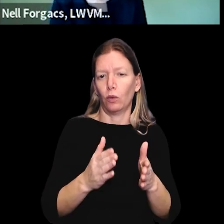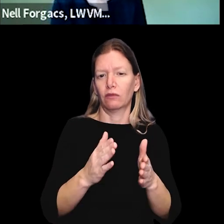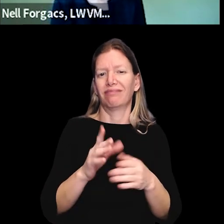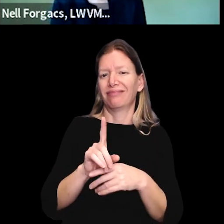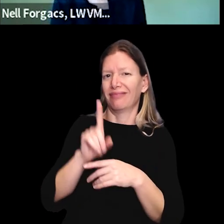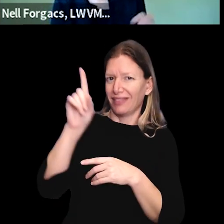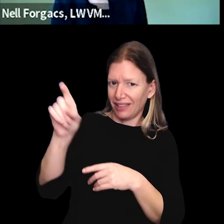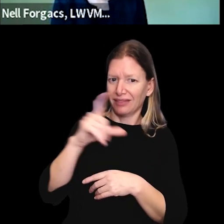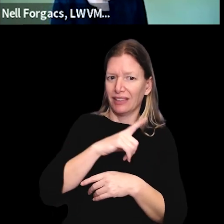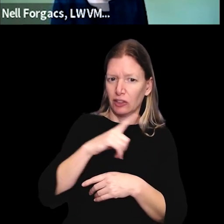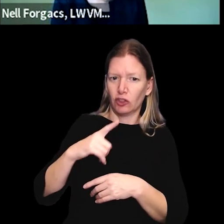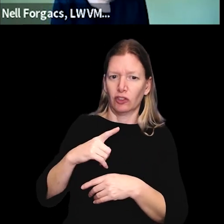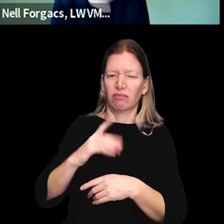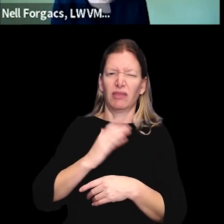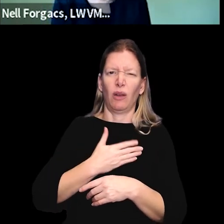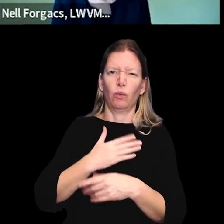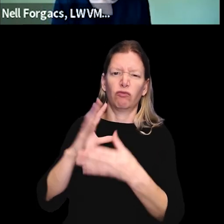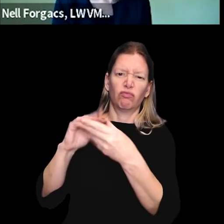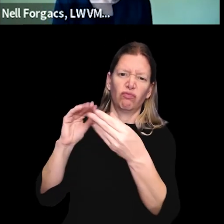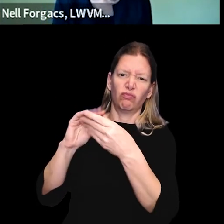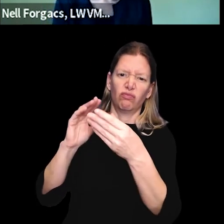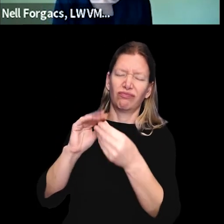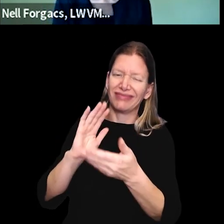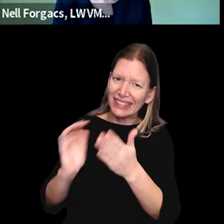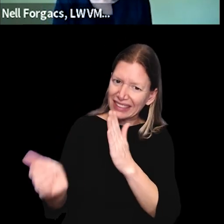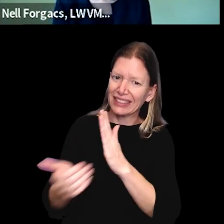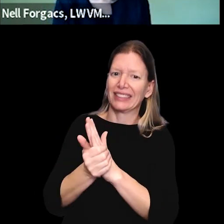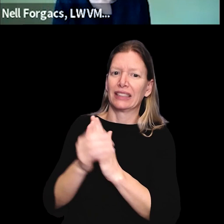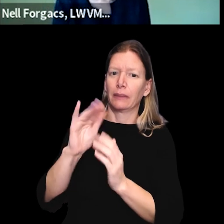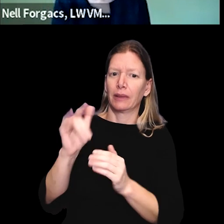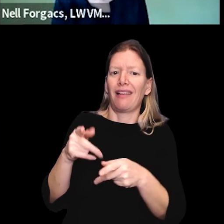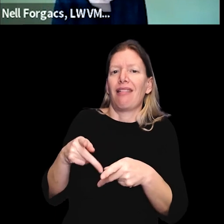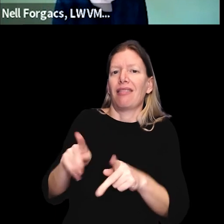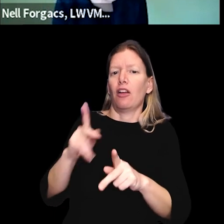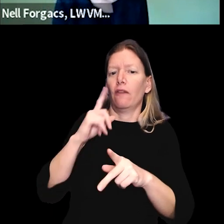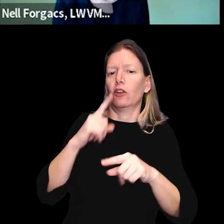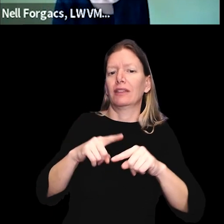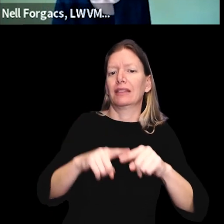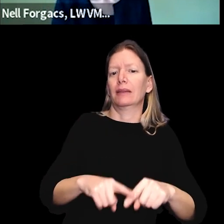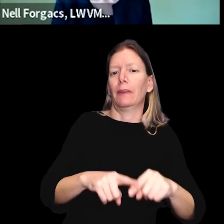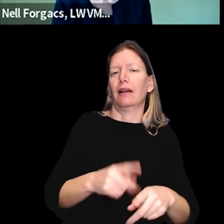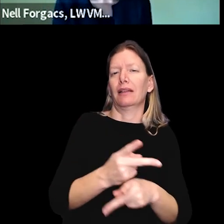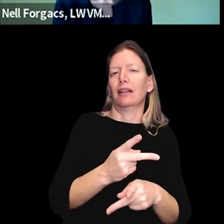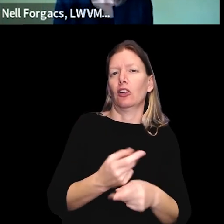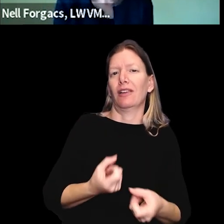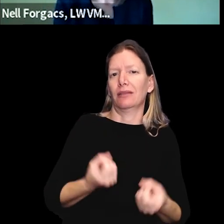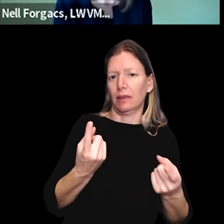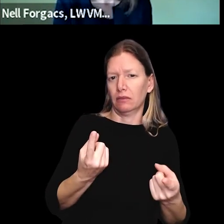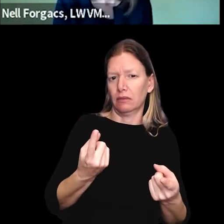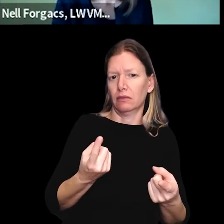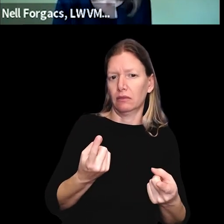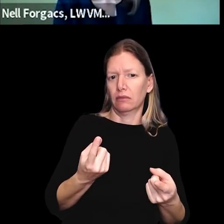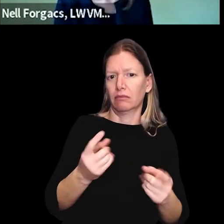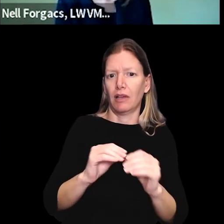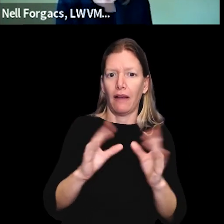of Women Voters has asked the legislature in our testimony to amend the bill to also allow for dependent care